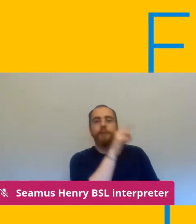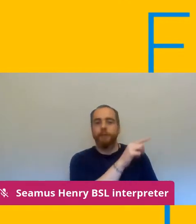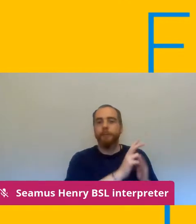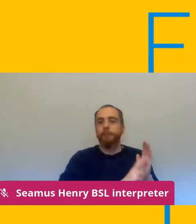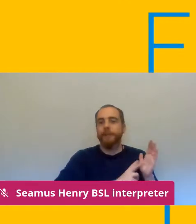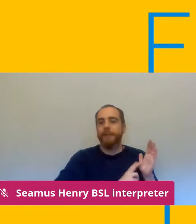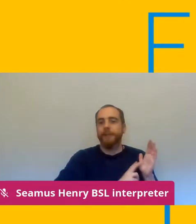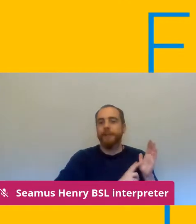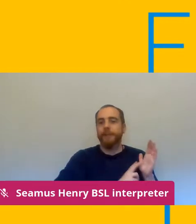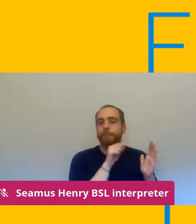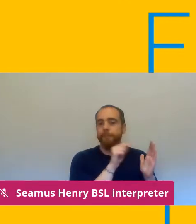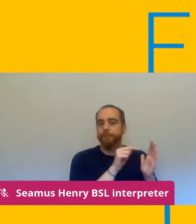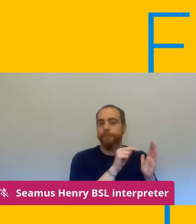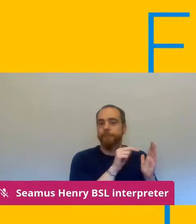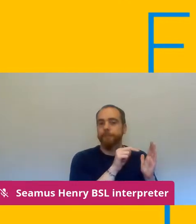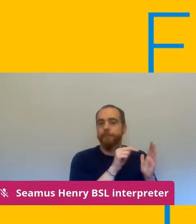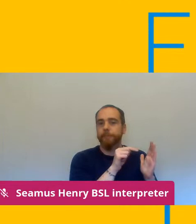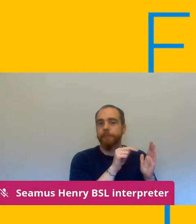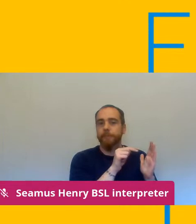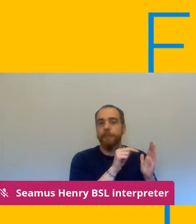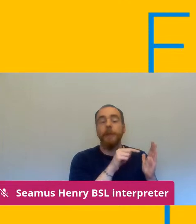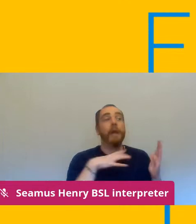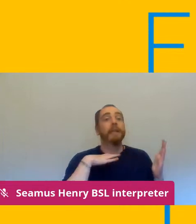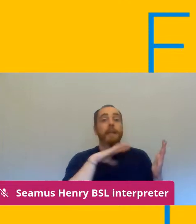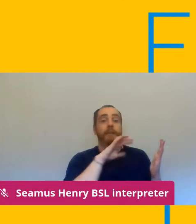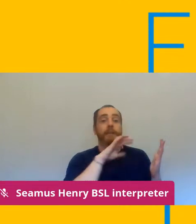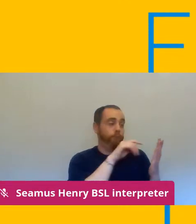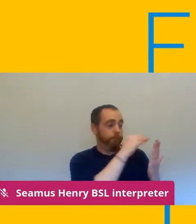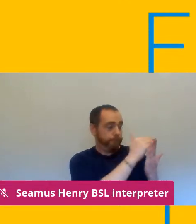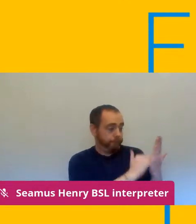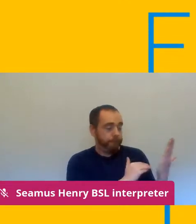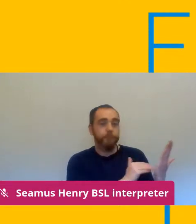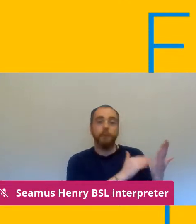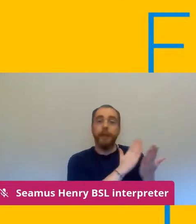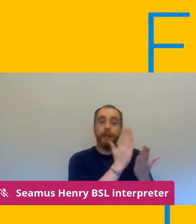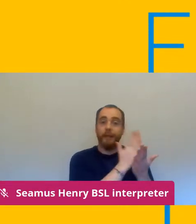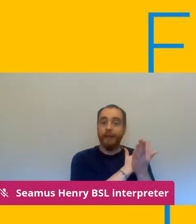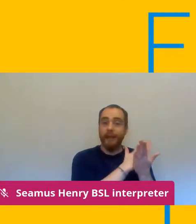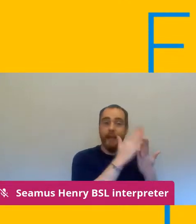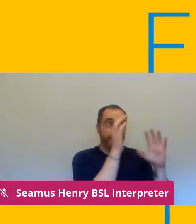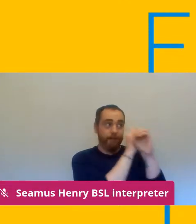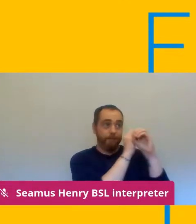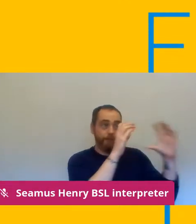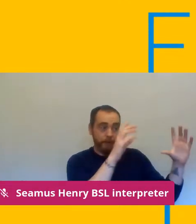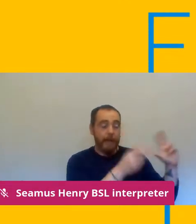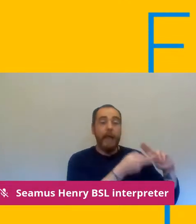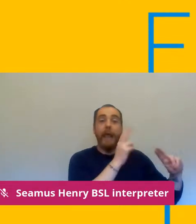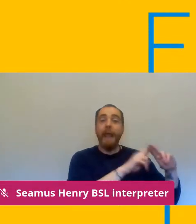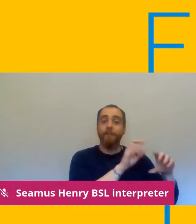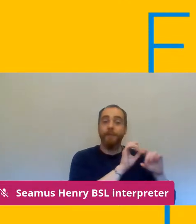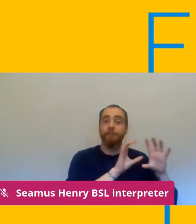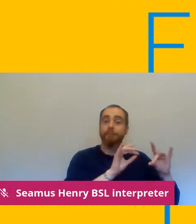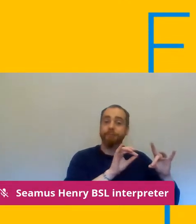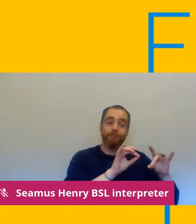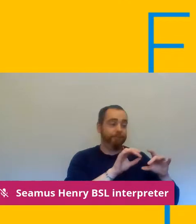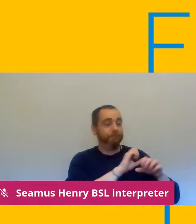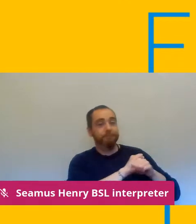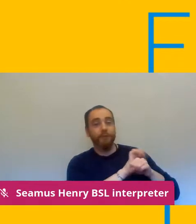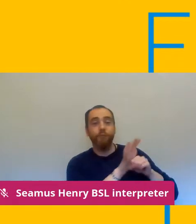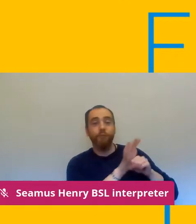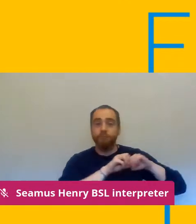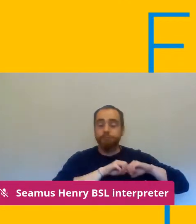in need is for that to be in place and and for situations arising from outbreaks in the college and the pandemic to be factored into that